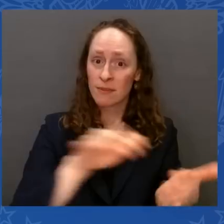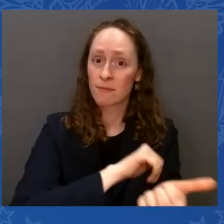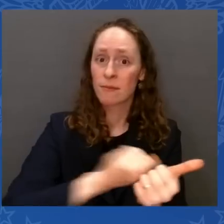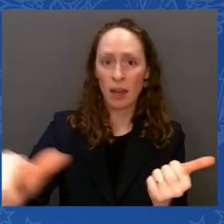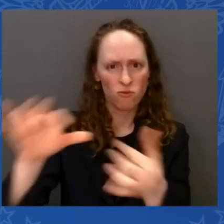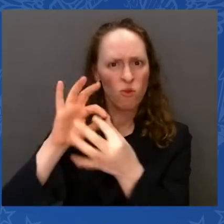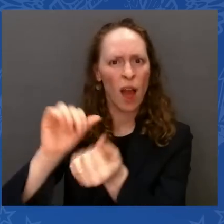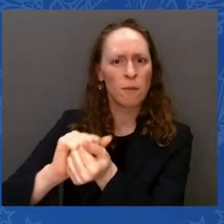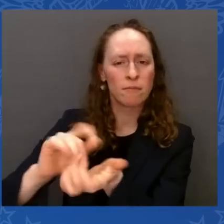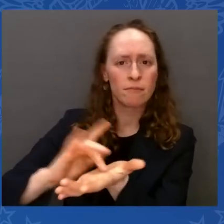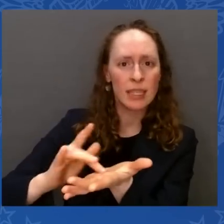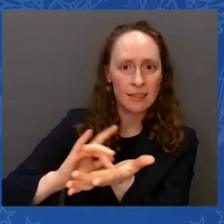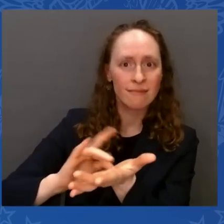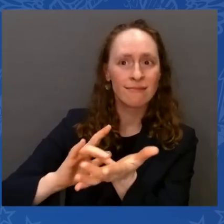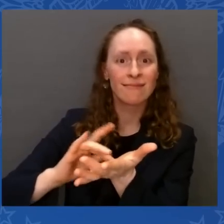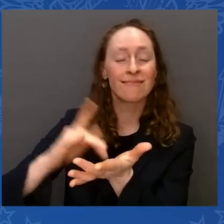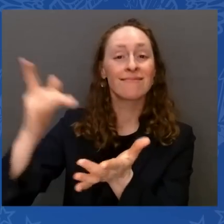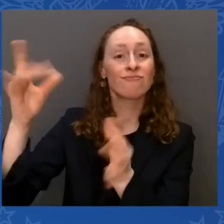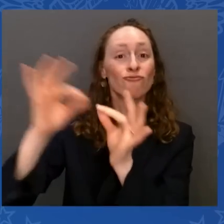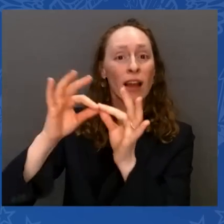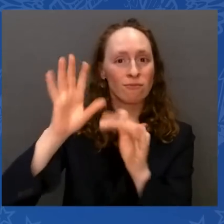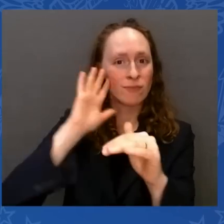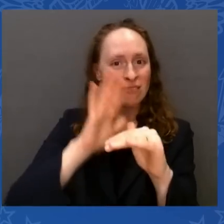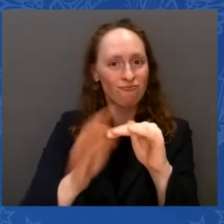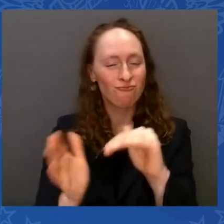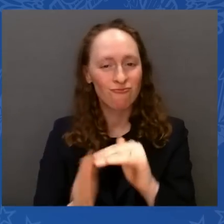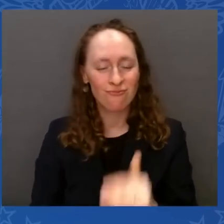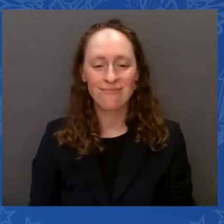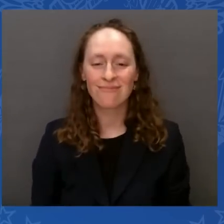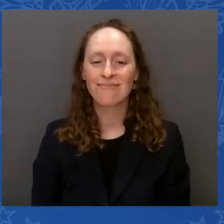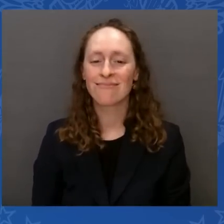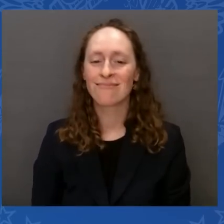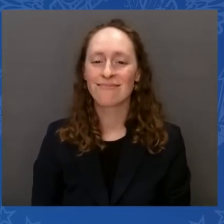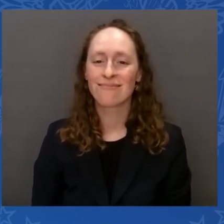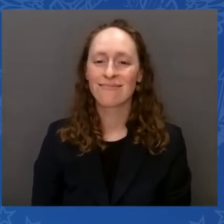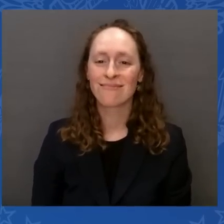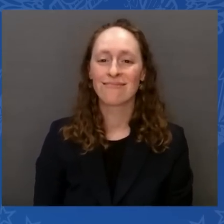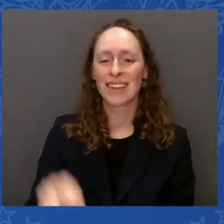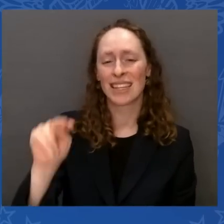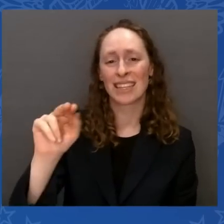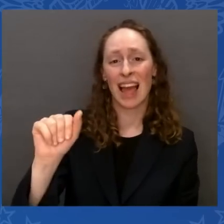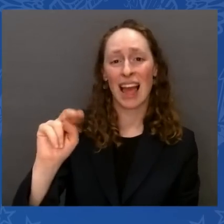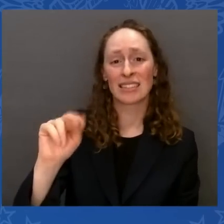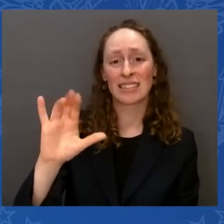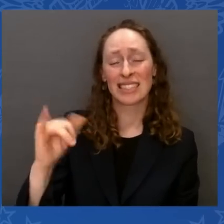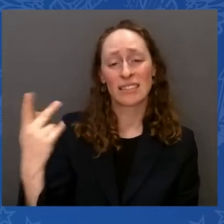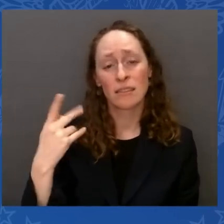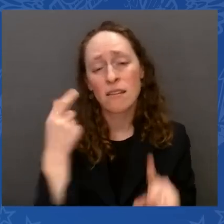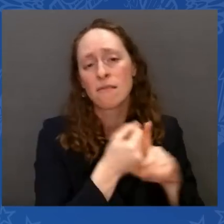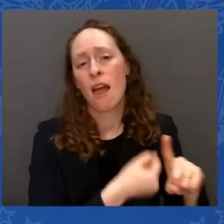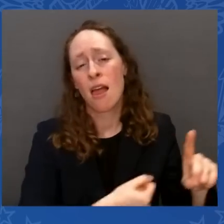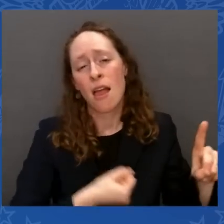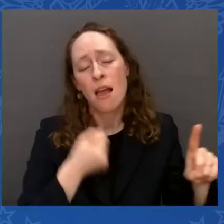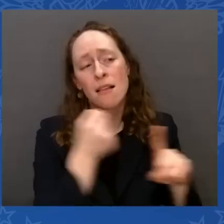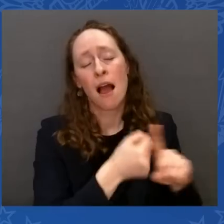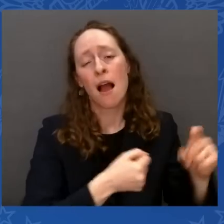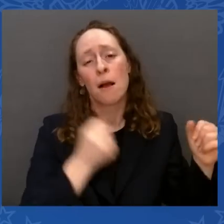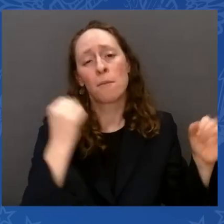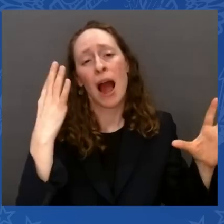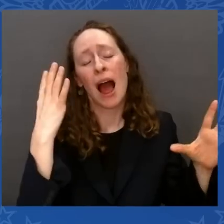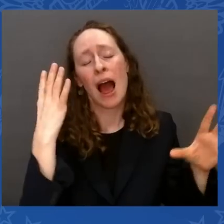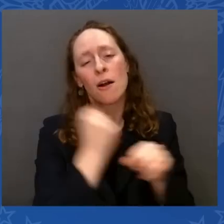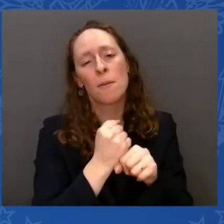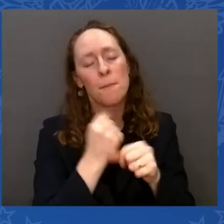Nancy and I have been fighting to do that for years and years, and we finally beat Big Pharma because we stuck